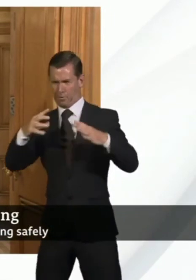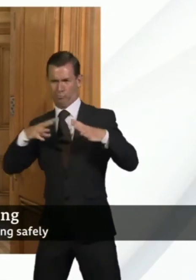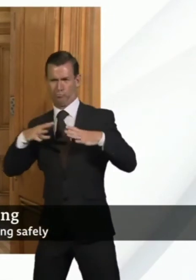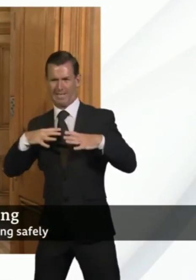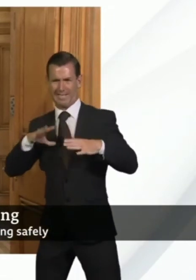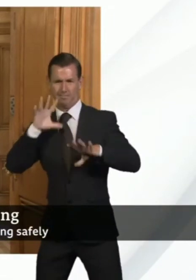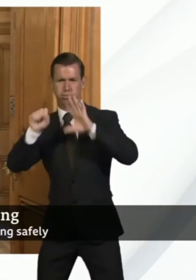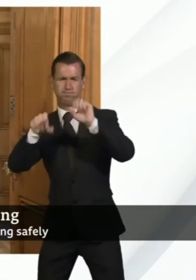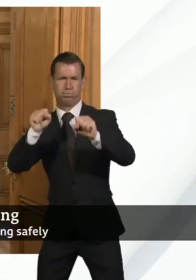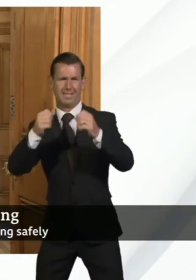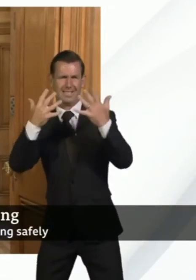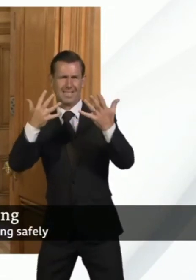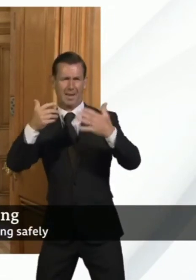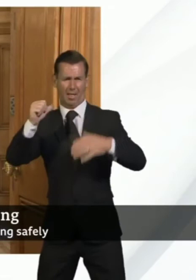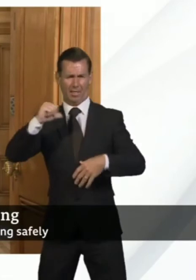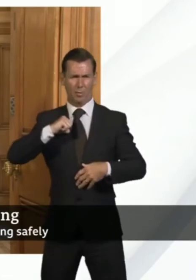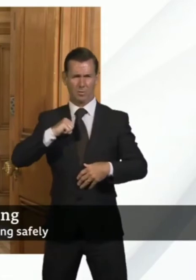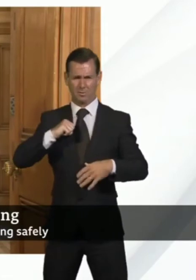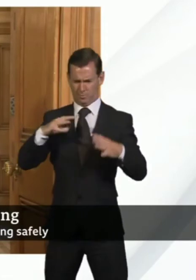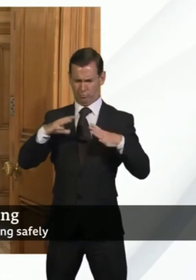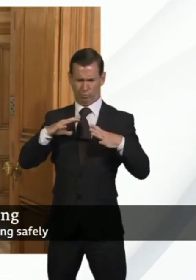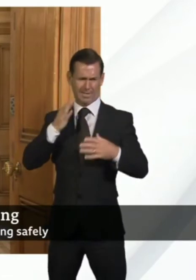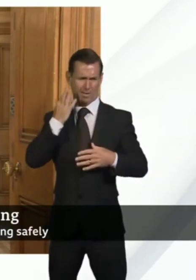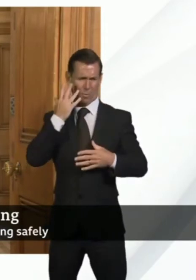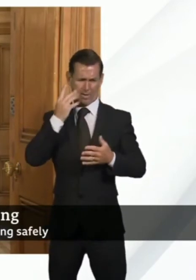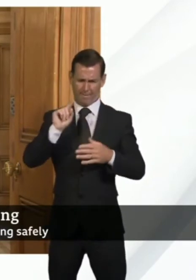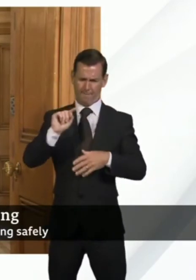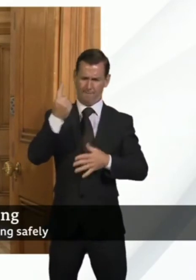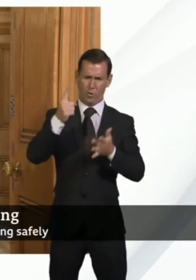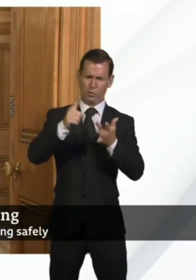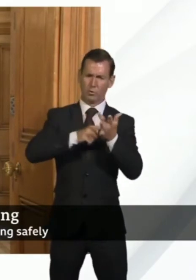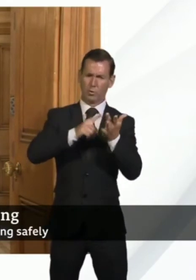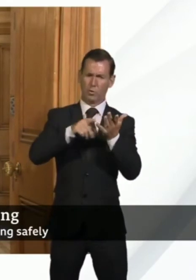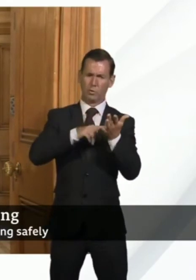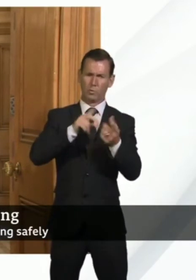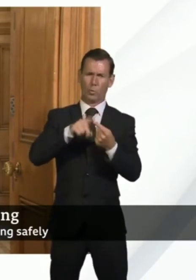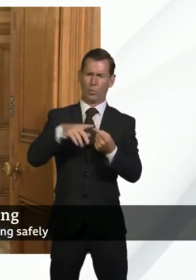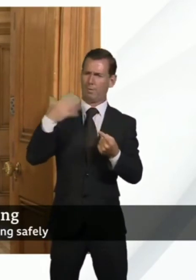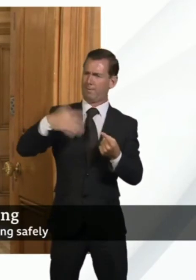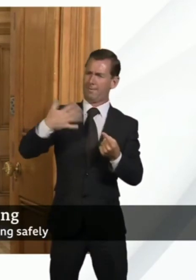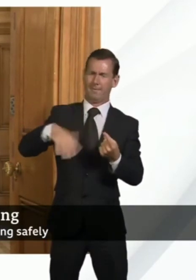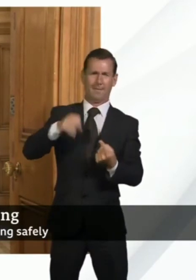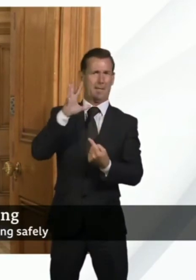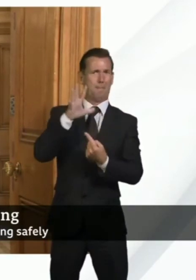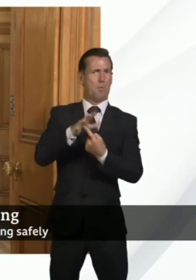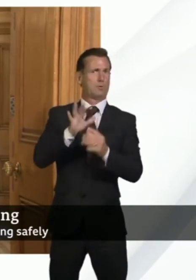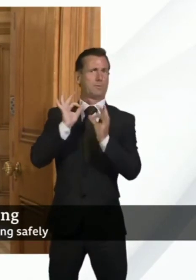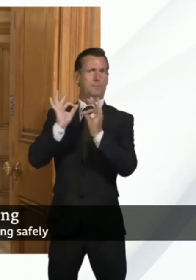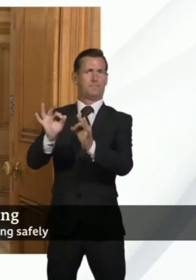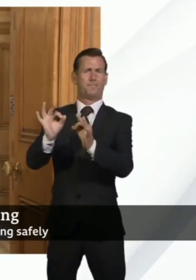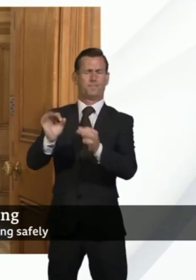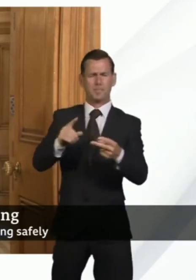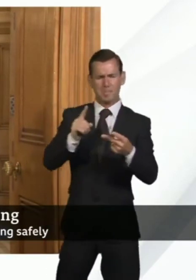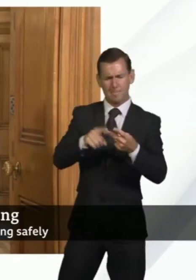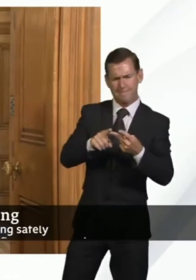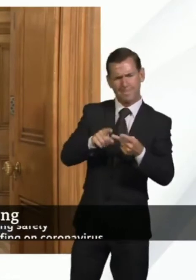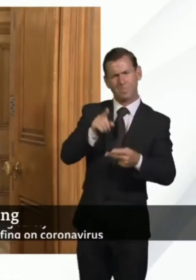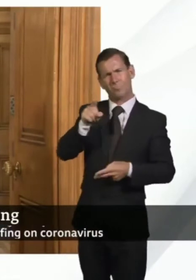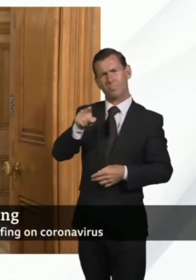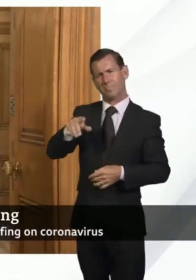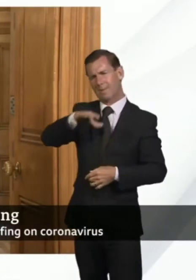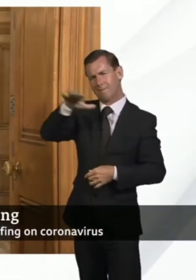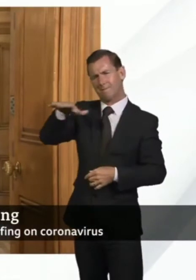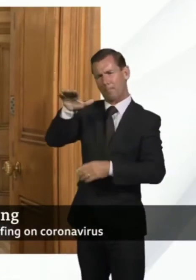by the beginning of June. So that is really important progress. In respect of the indefinite